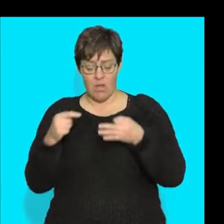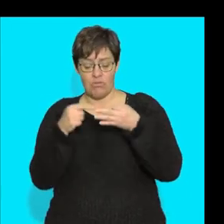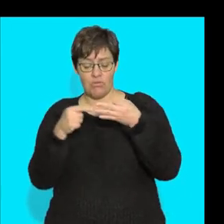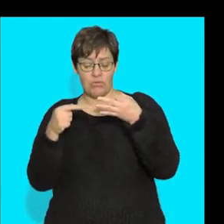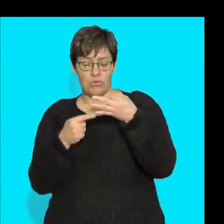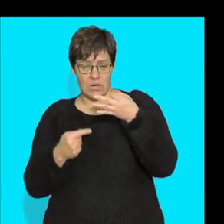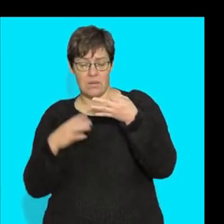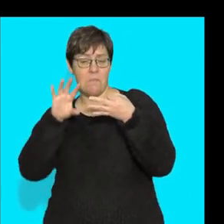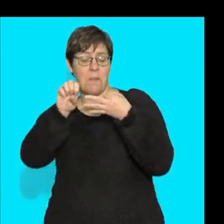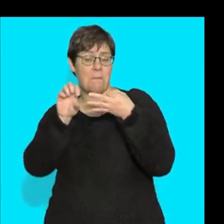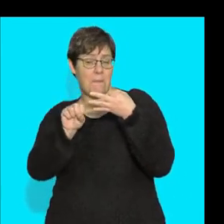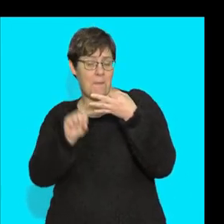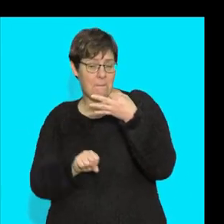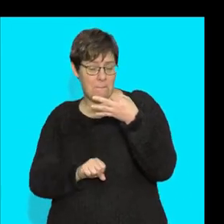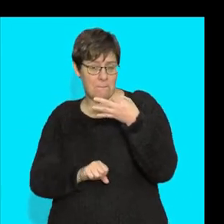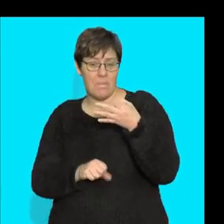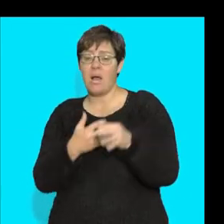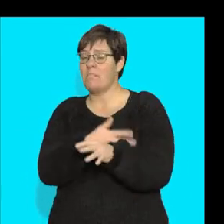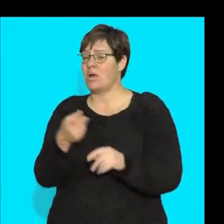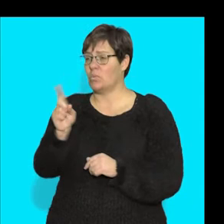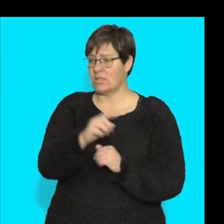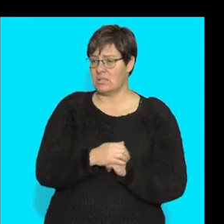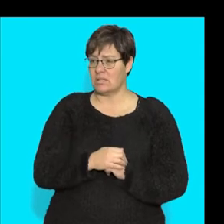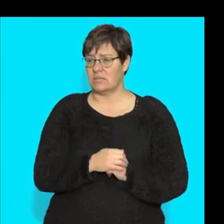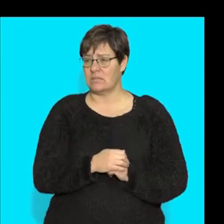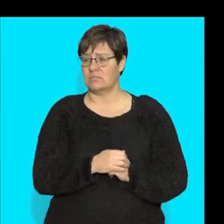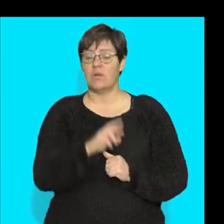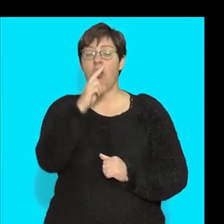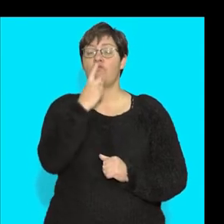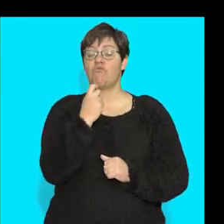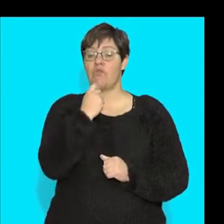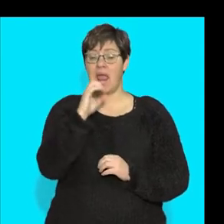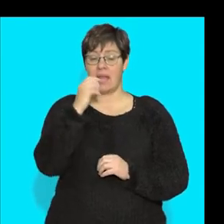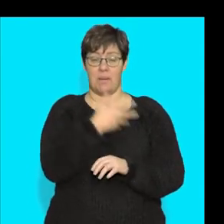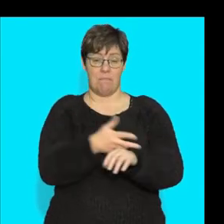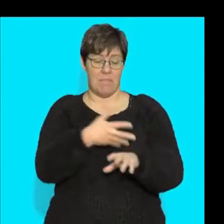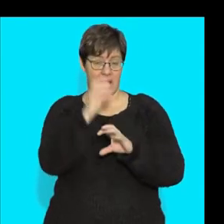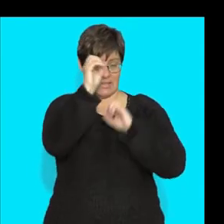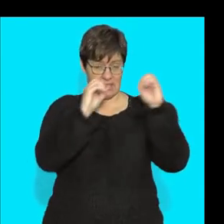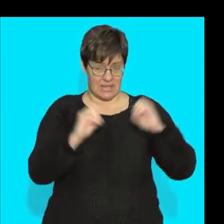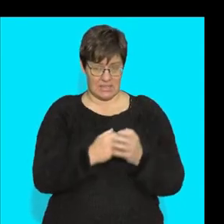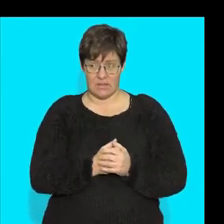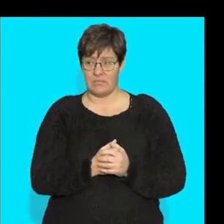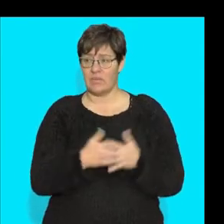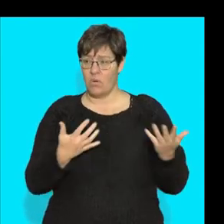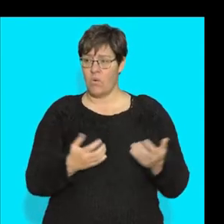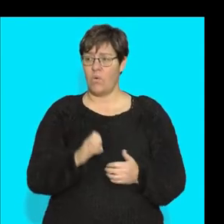cells cells that I'm going to find in my blood are going to be my red blood cells or my